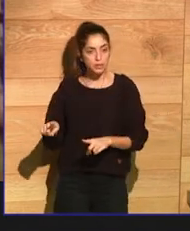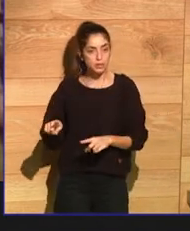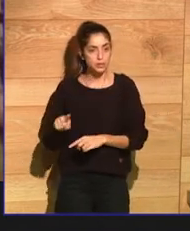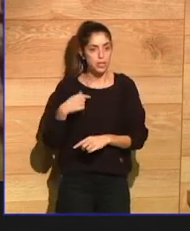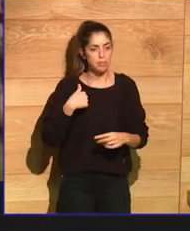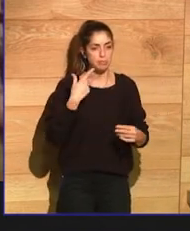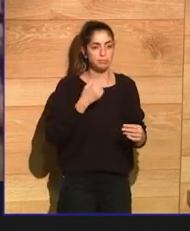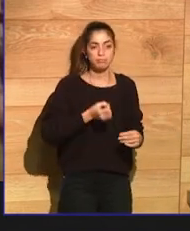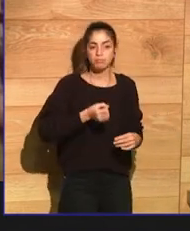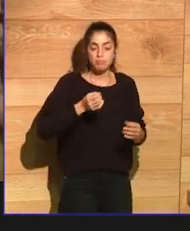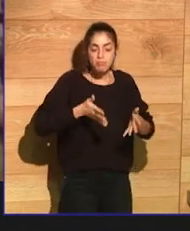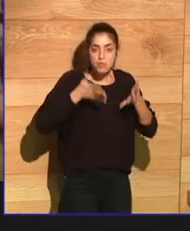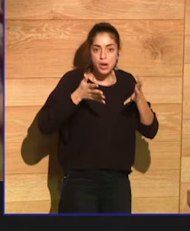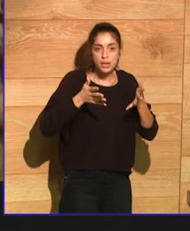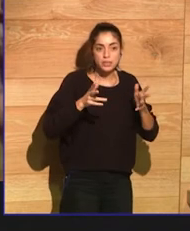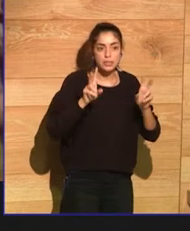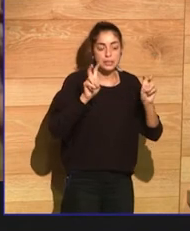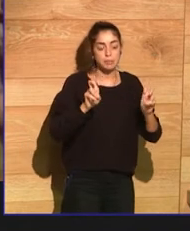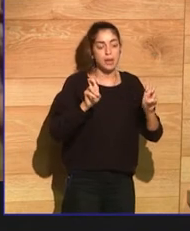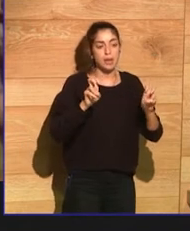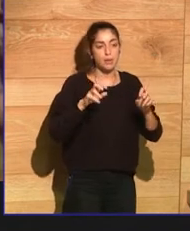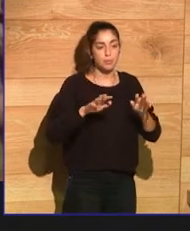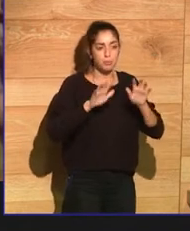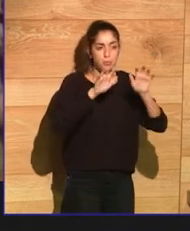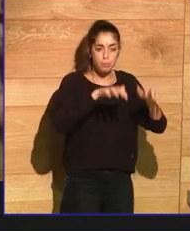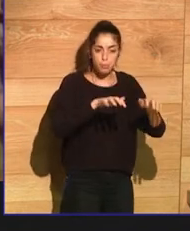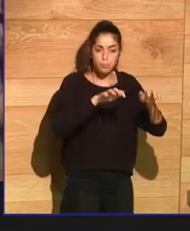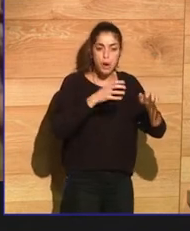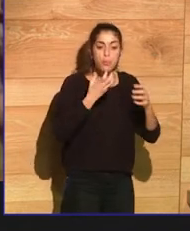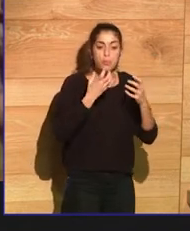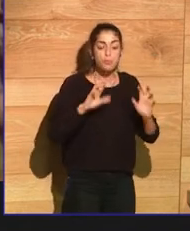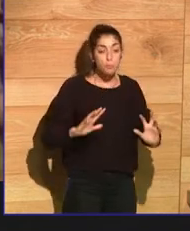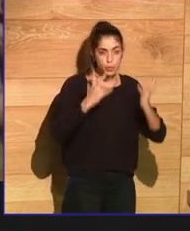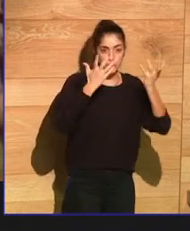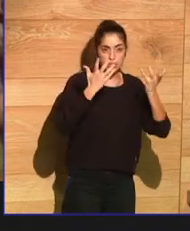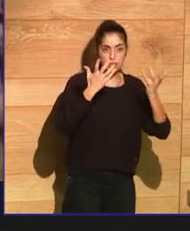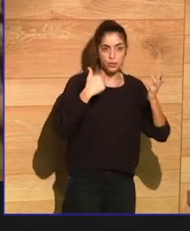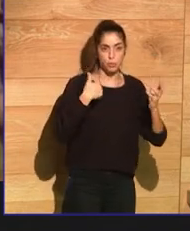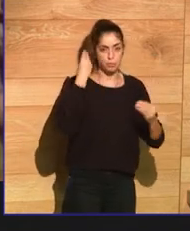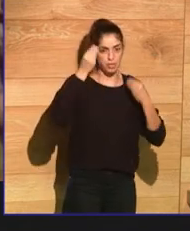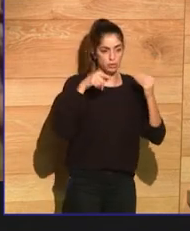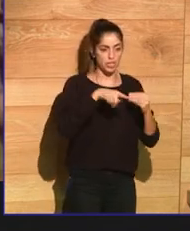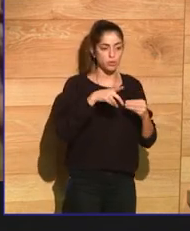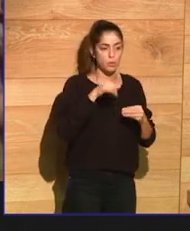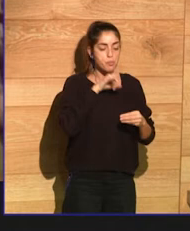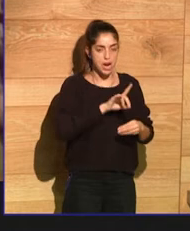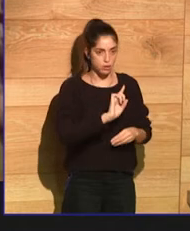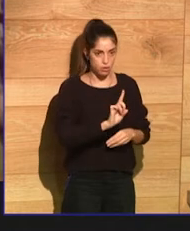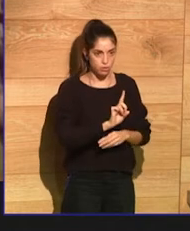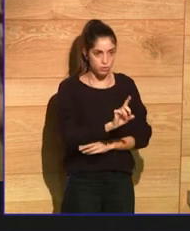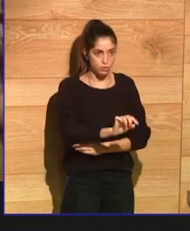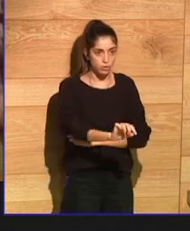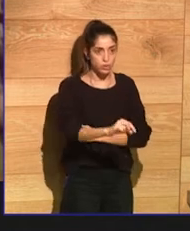protests. think in a way the protests are not just a cathartic, not just a cathartic exercise.